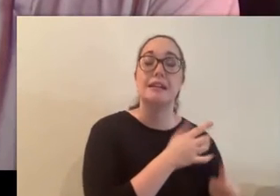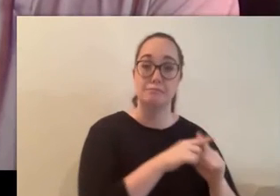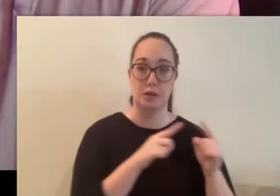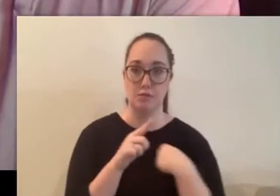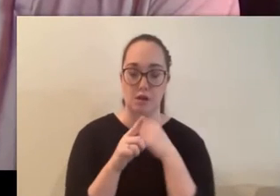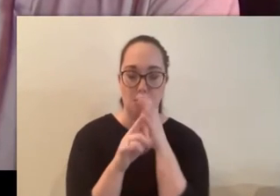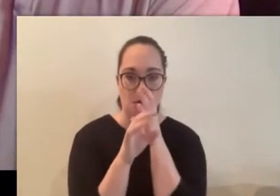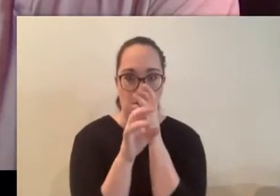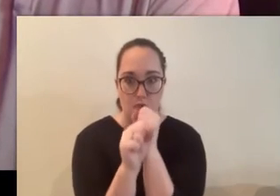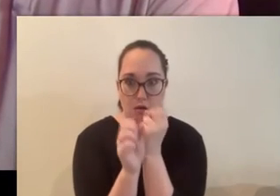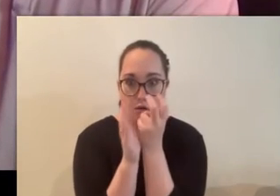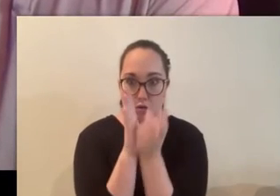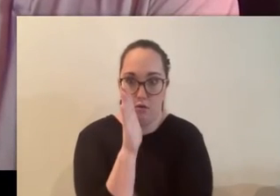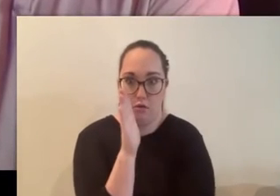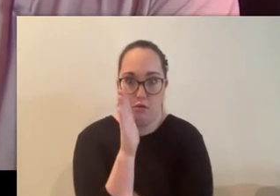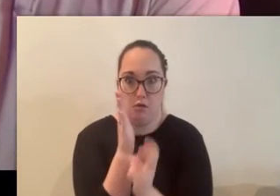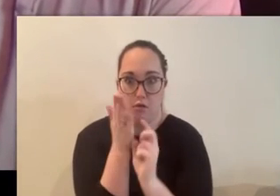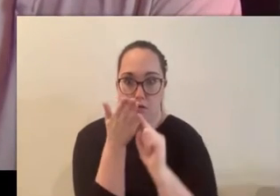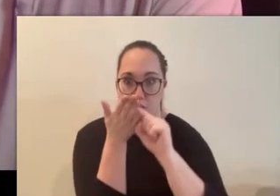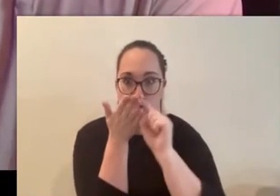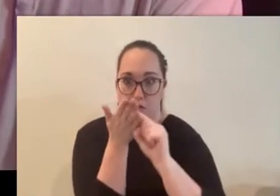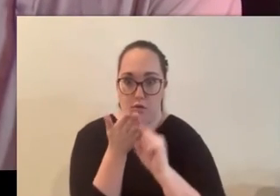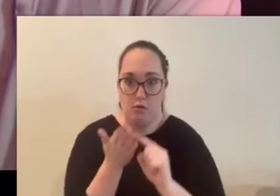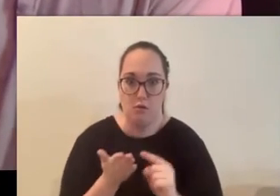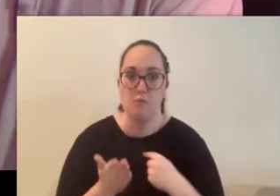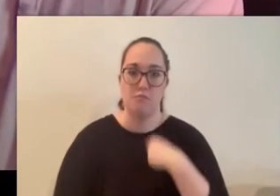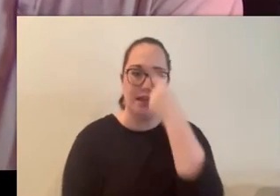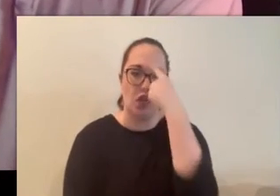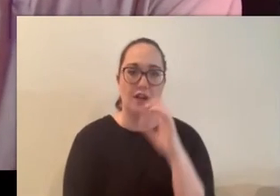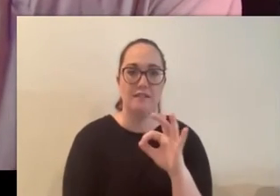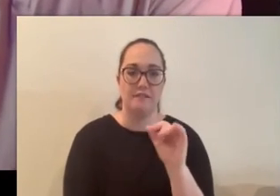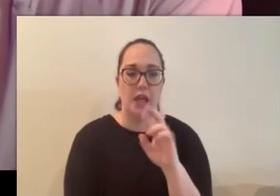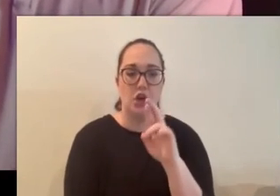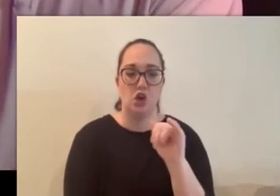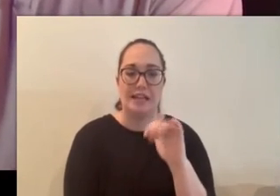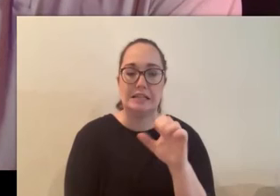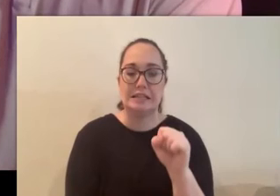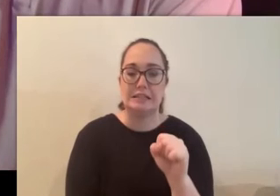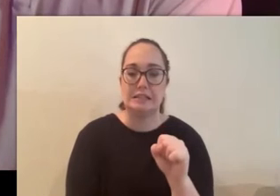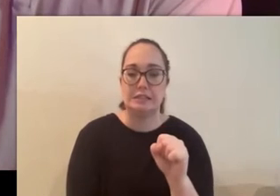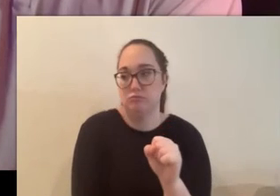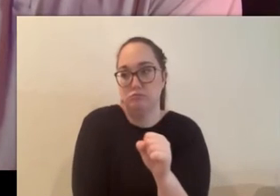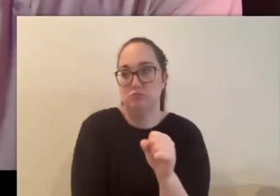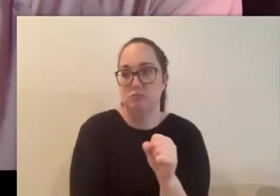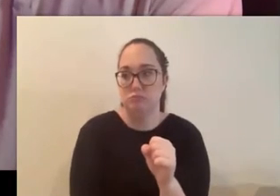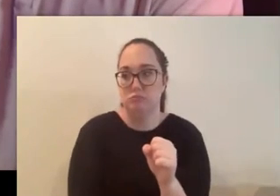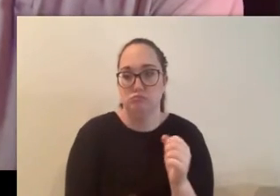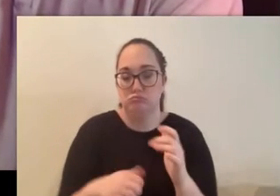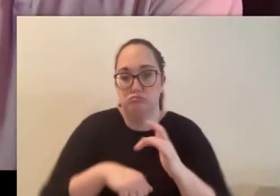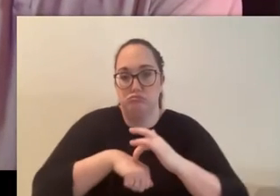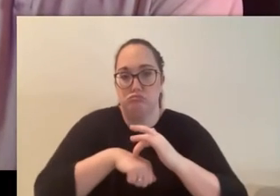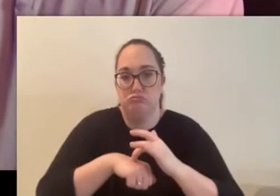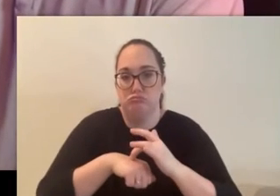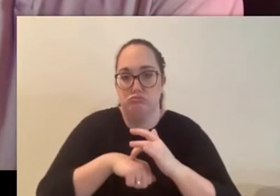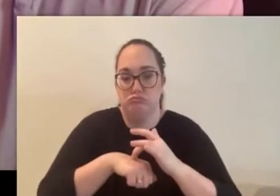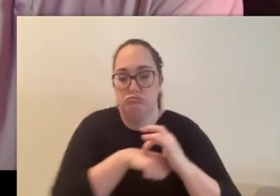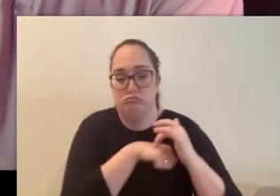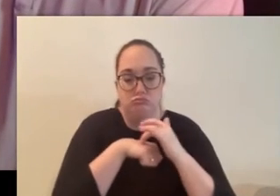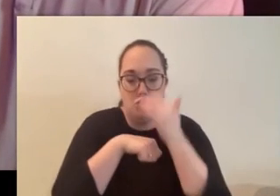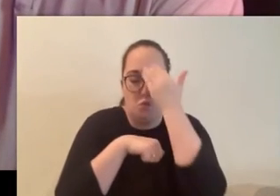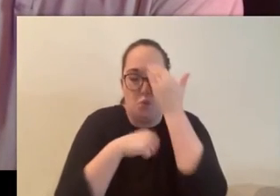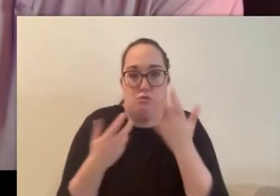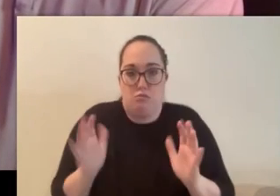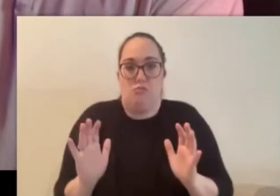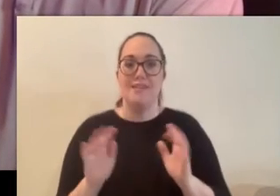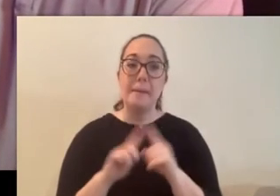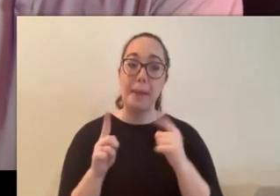down this when you're like i just thought fairies is generic like this one little thing right um but i my research i think paid